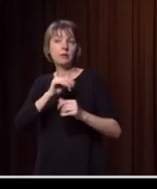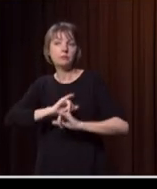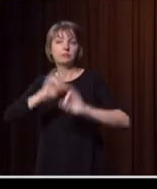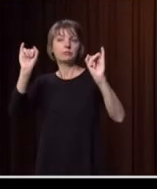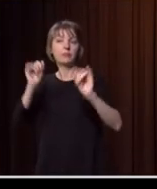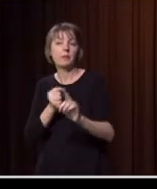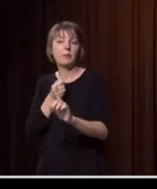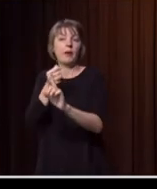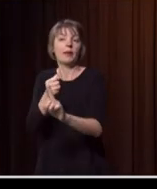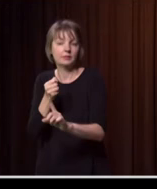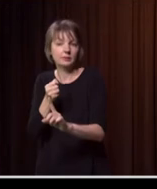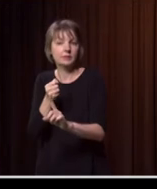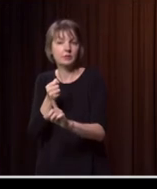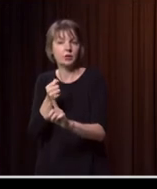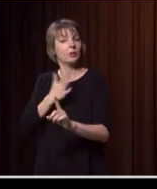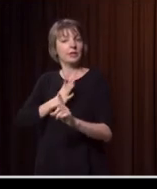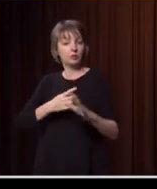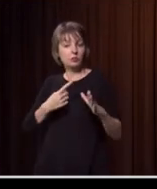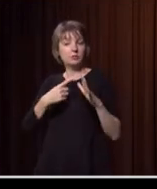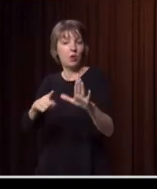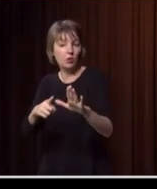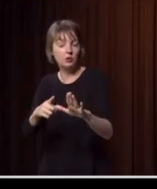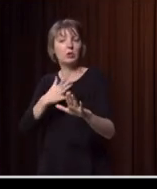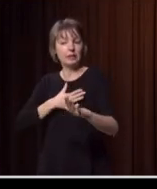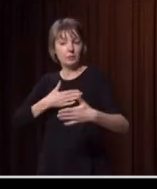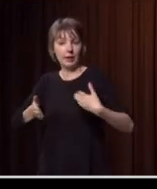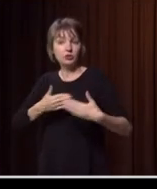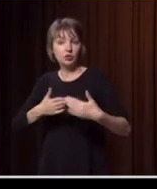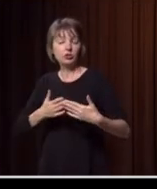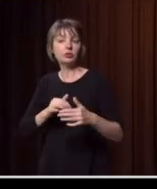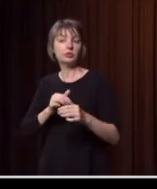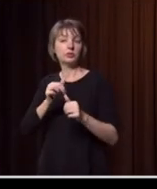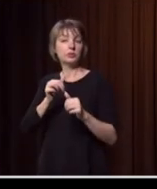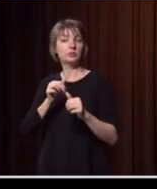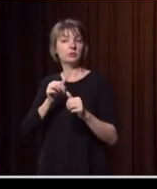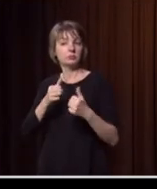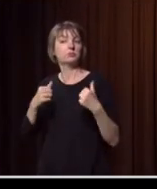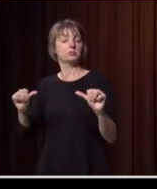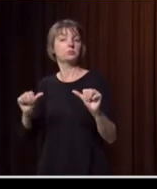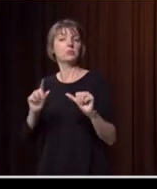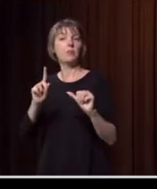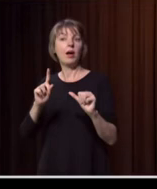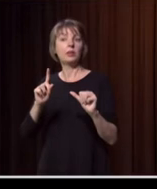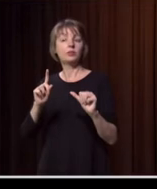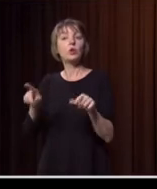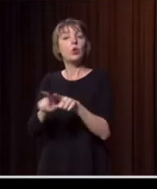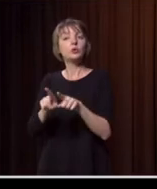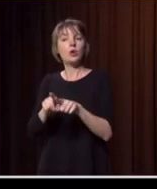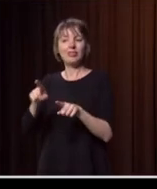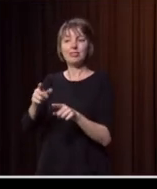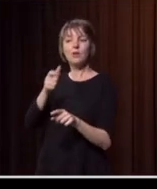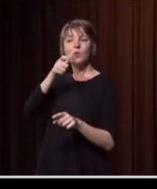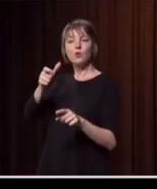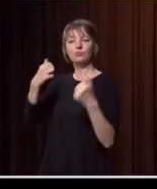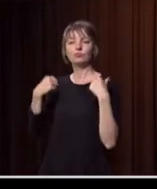disrupted. Obviously, we want to respond and deal with that event as best we can. But coming out the other side, this word recovery,